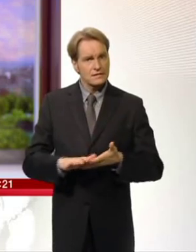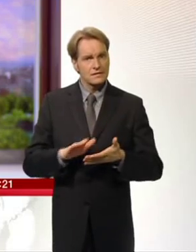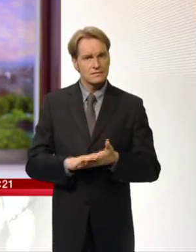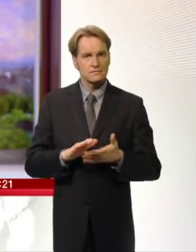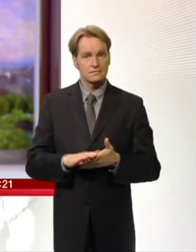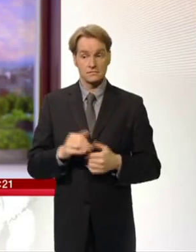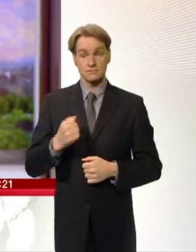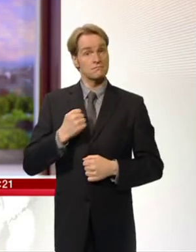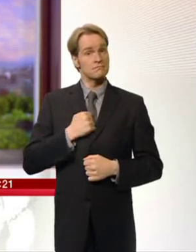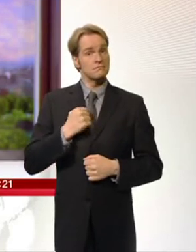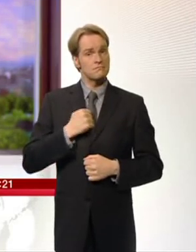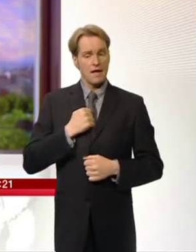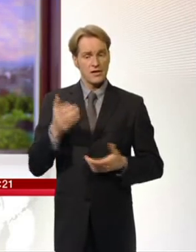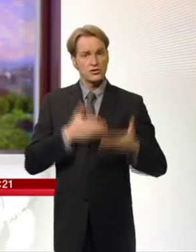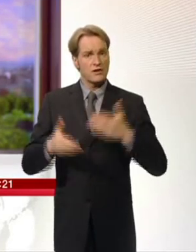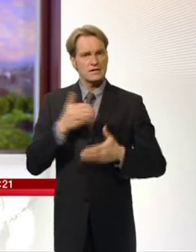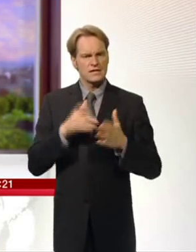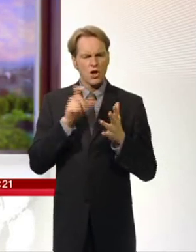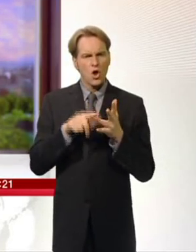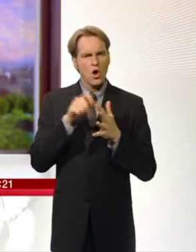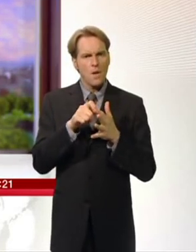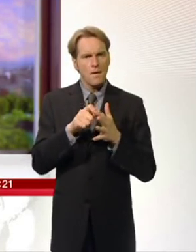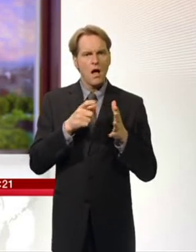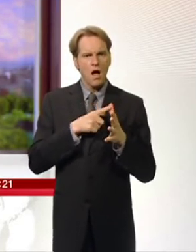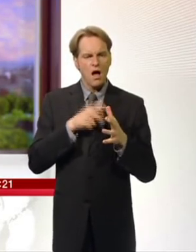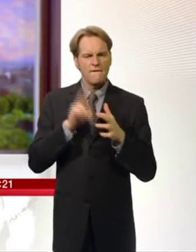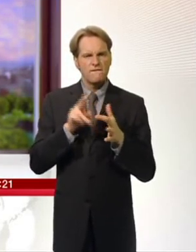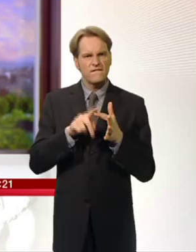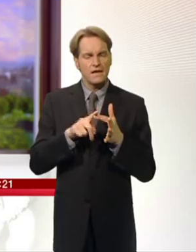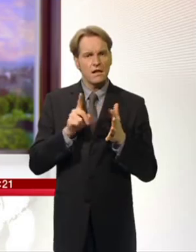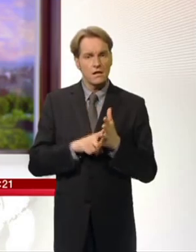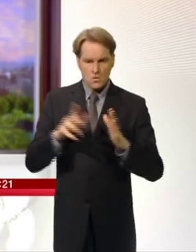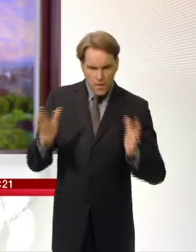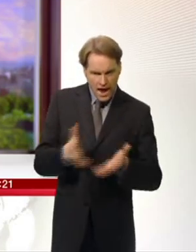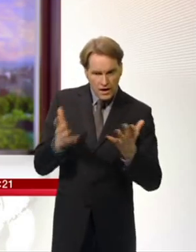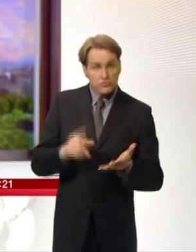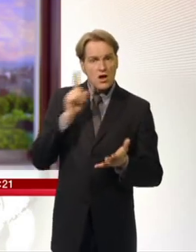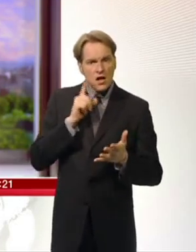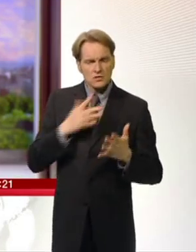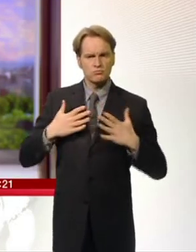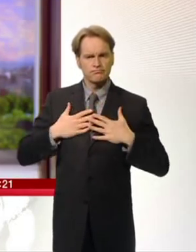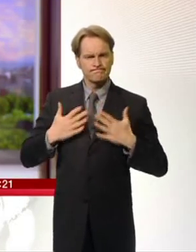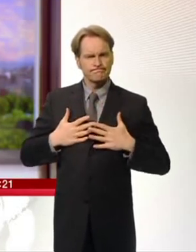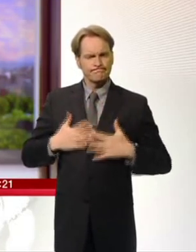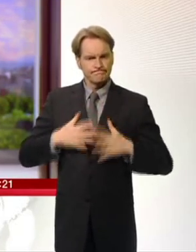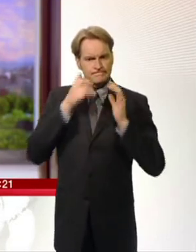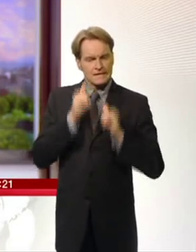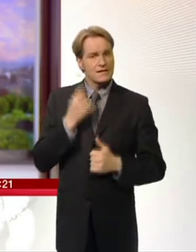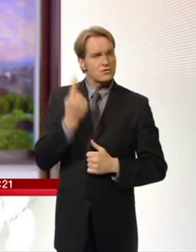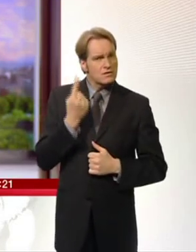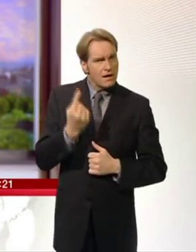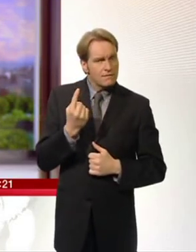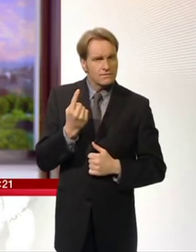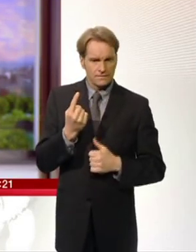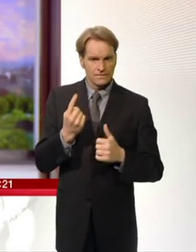I run a charity called Copperfield and we educate young people about getting to know their breasts from a younger age, that it's not just something that you might get. It's very